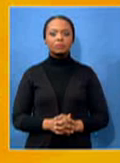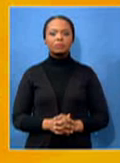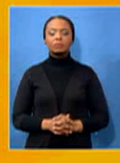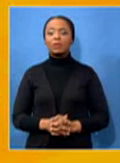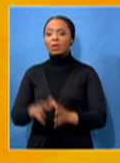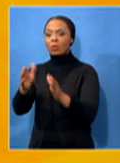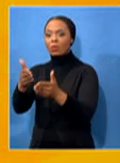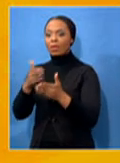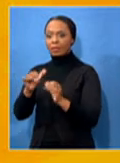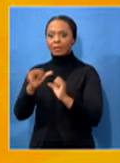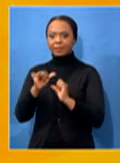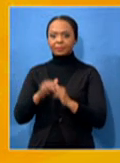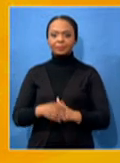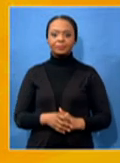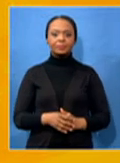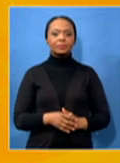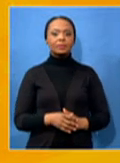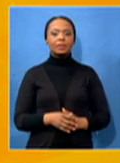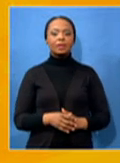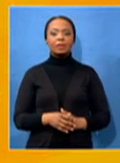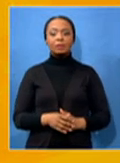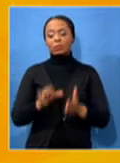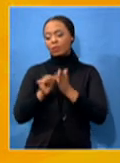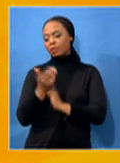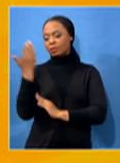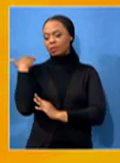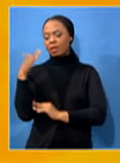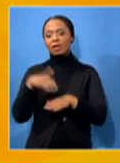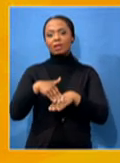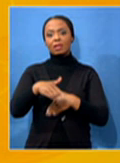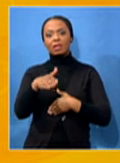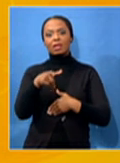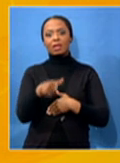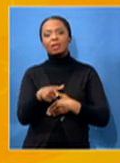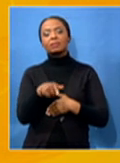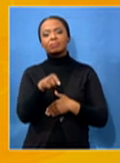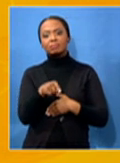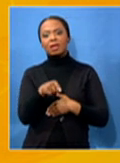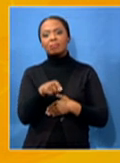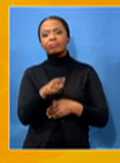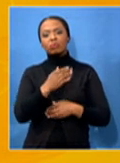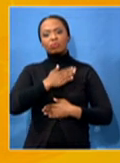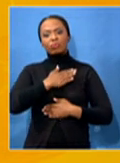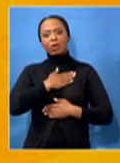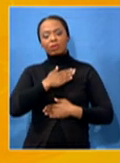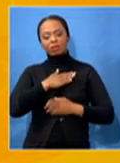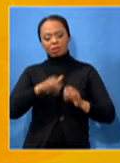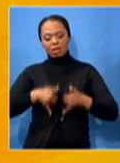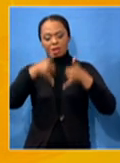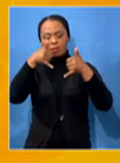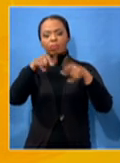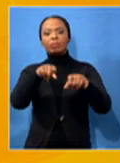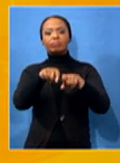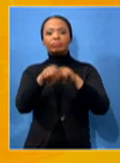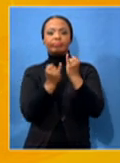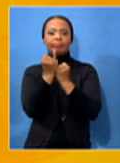Now, this past weekend, cricket returned to the field in South Africa in the Solidarity Cup. Three teams played a winner-takes